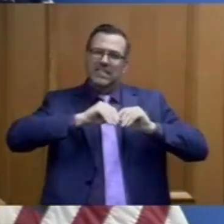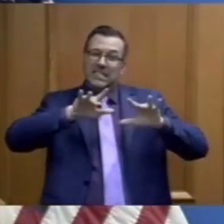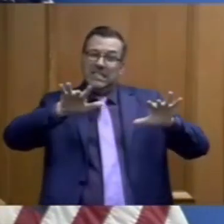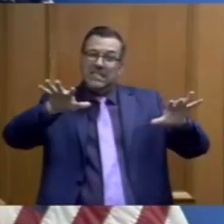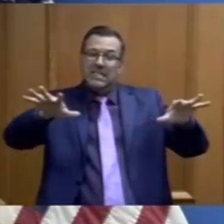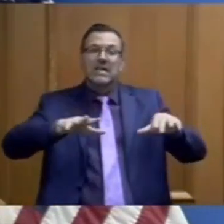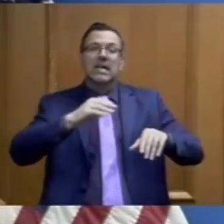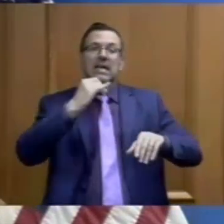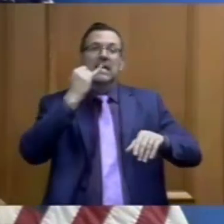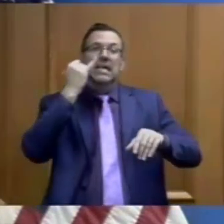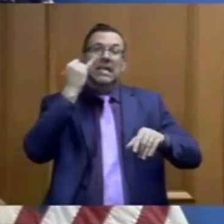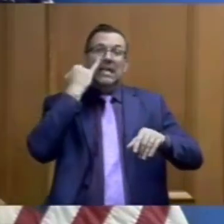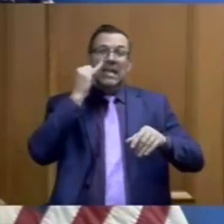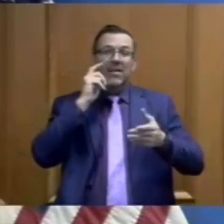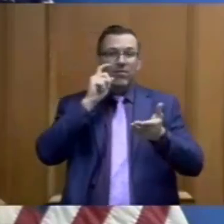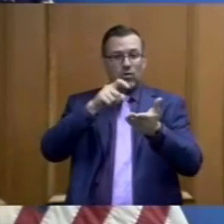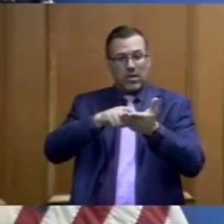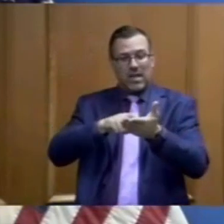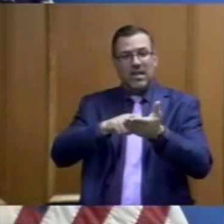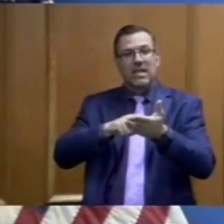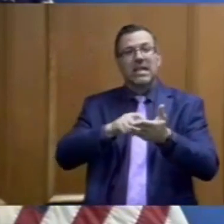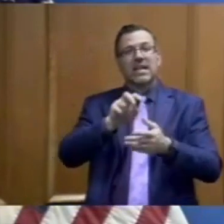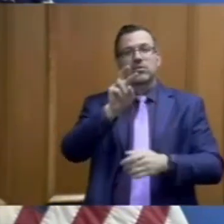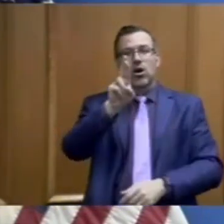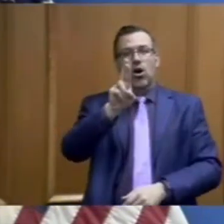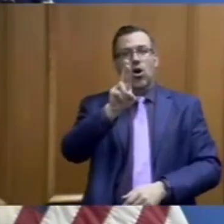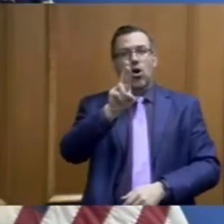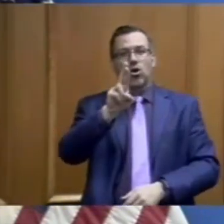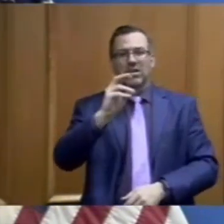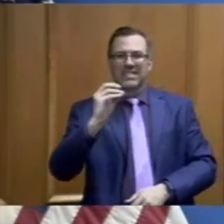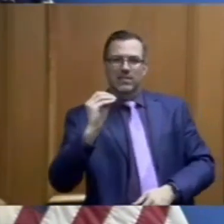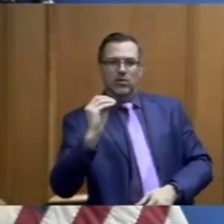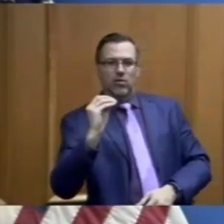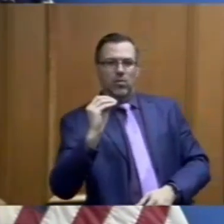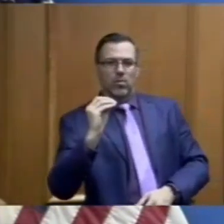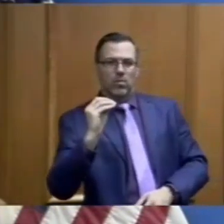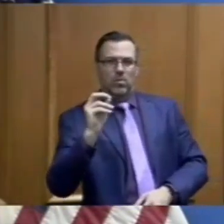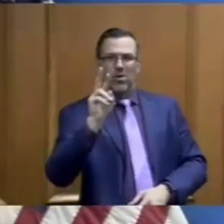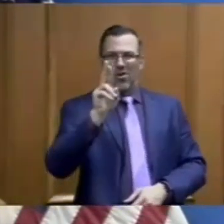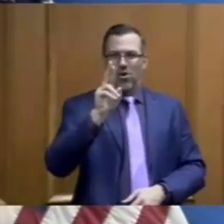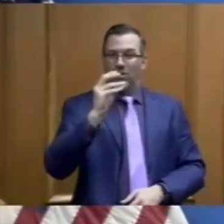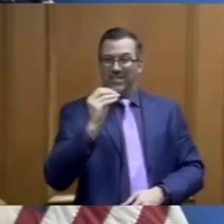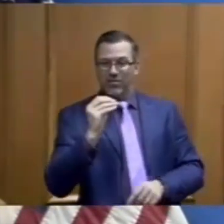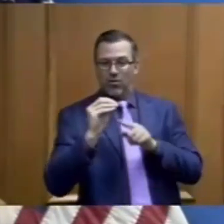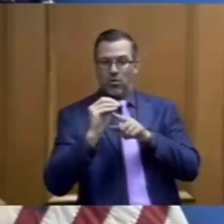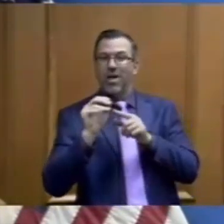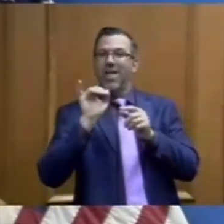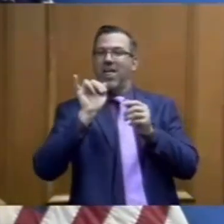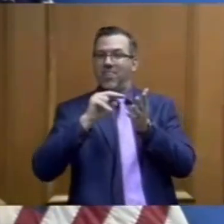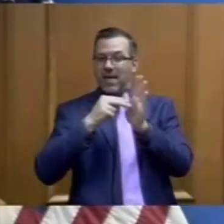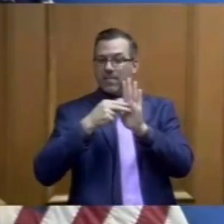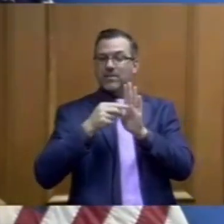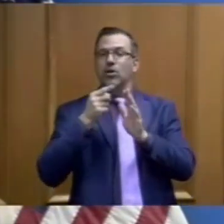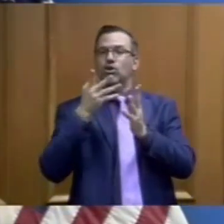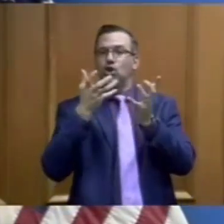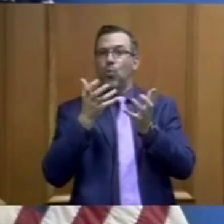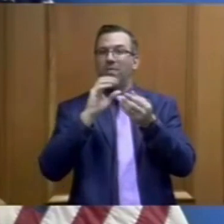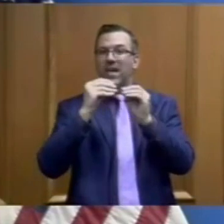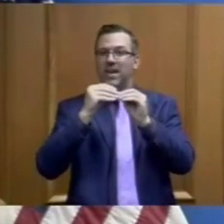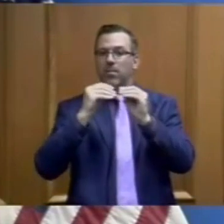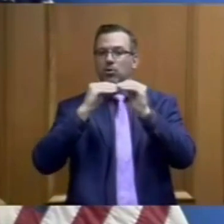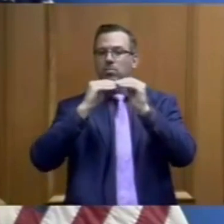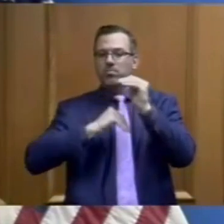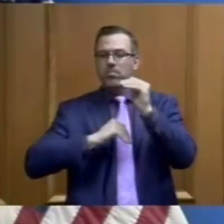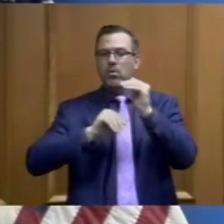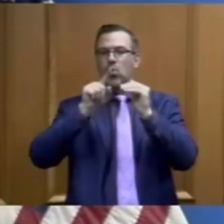if you see it in writing, it's R subscript zero. And what you ideally want is you want that to fall below 1.0.